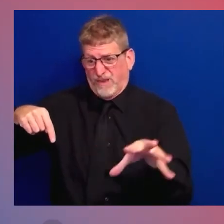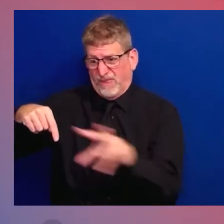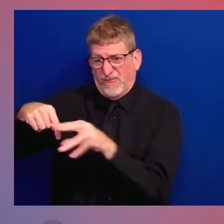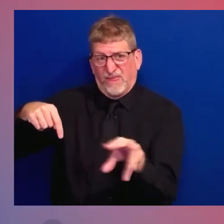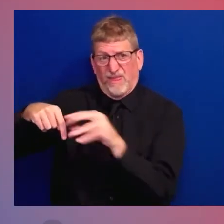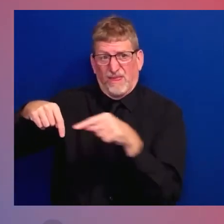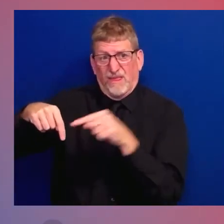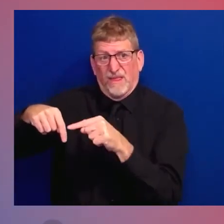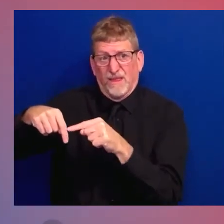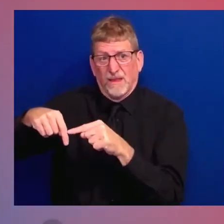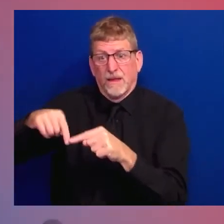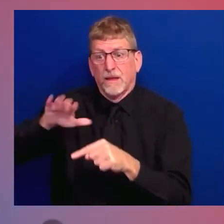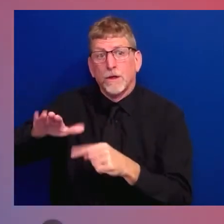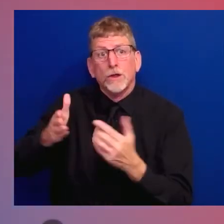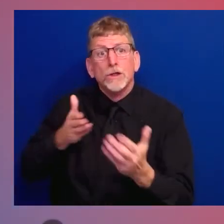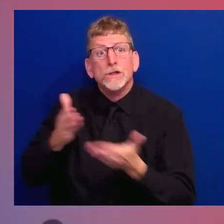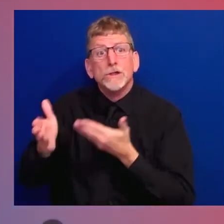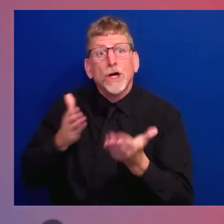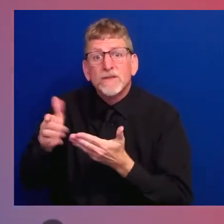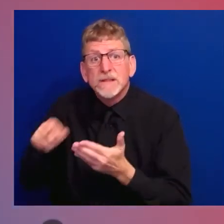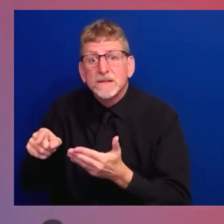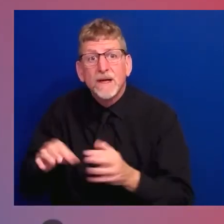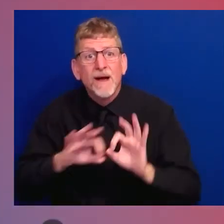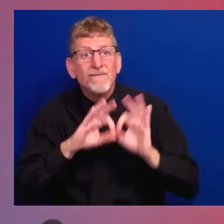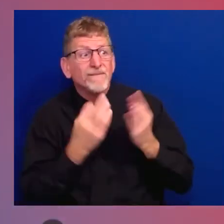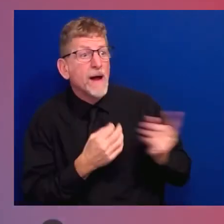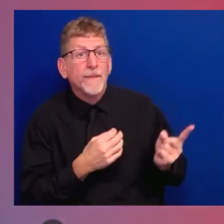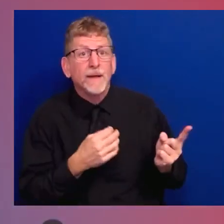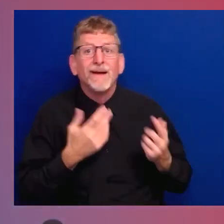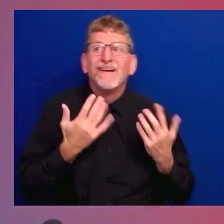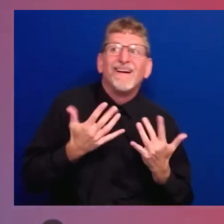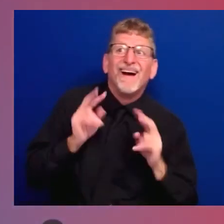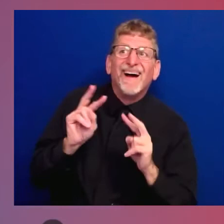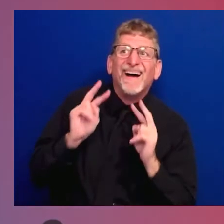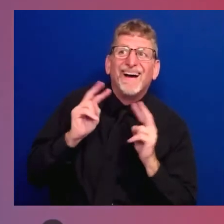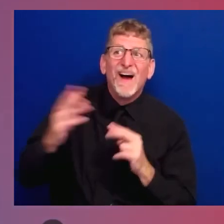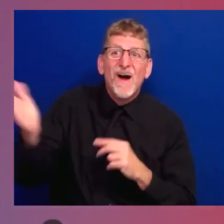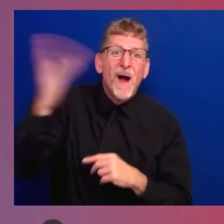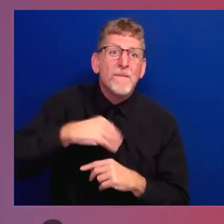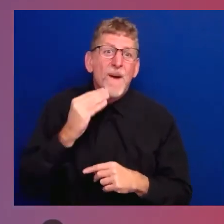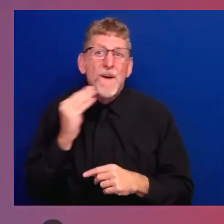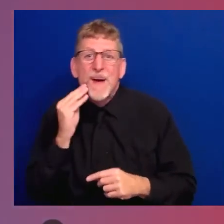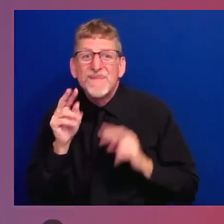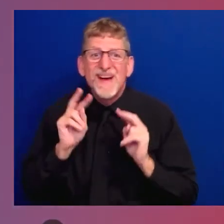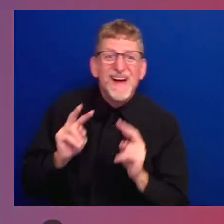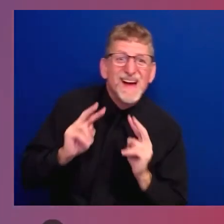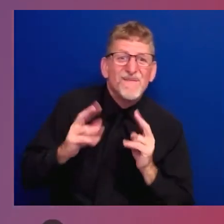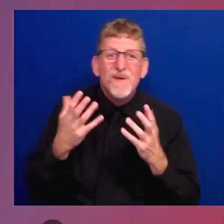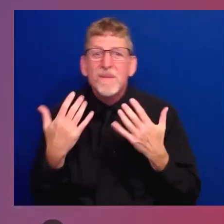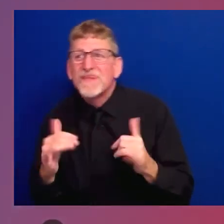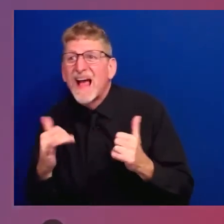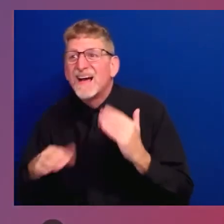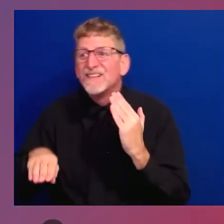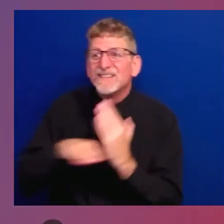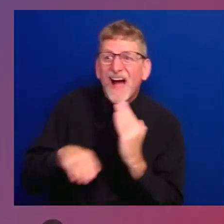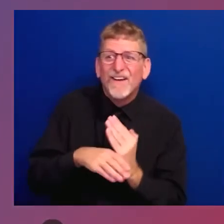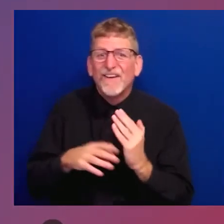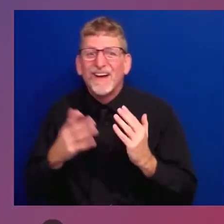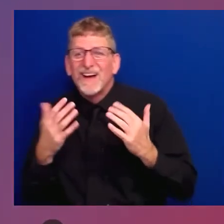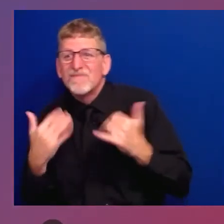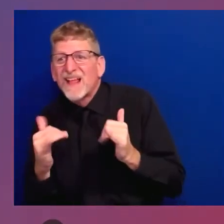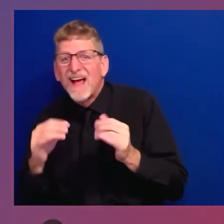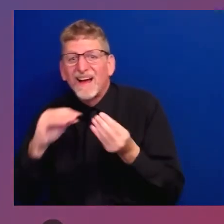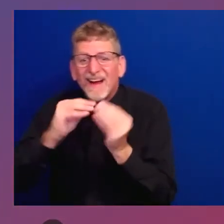But when he finally came home, cancer likely caused prolonged exposure to the burn pits, ravaged his lungs and his body.